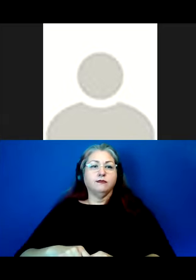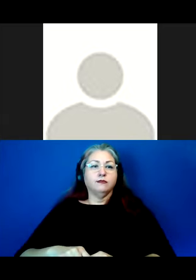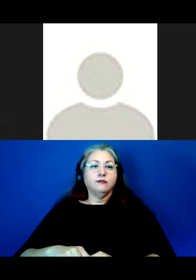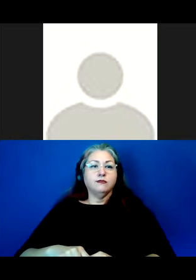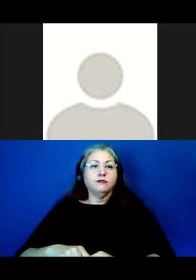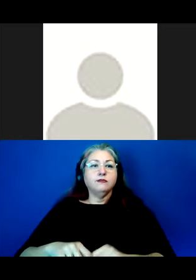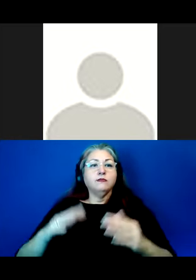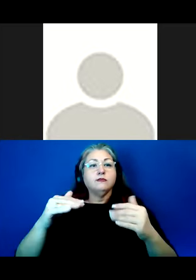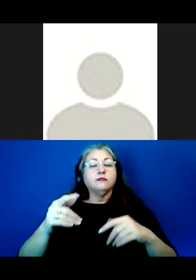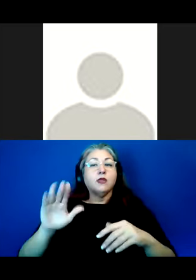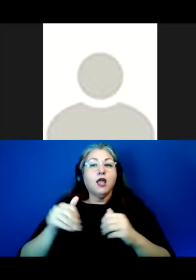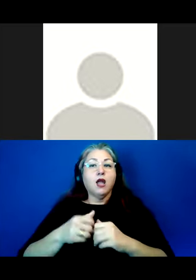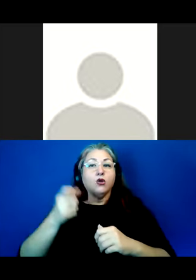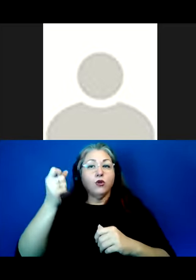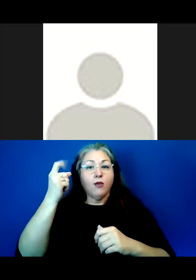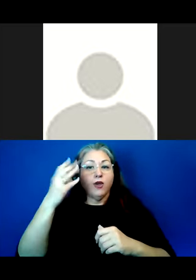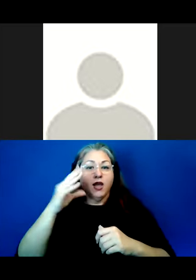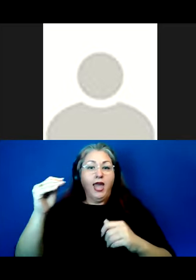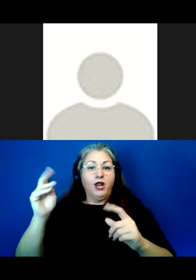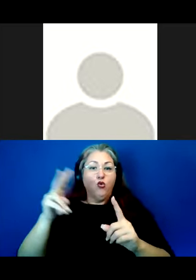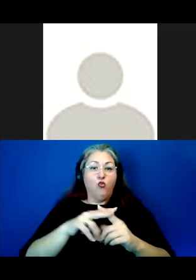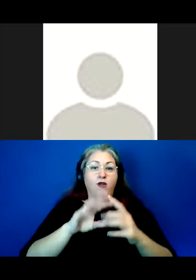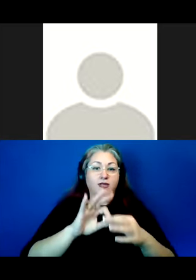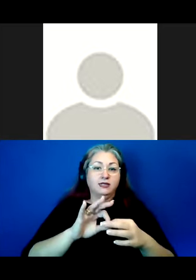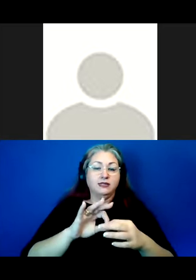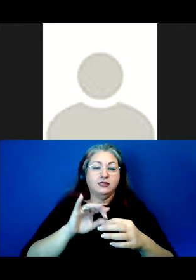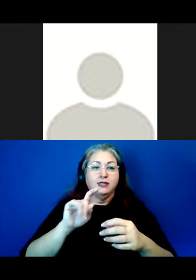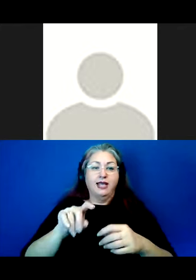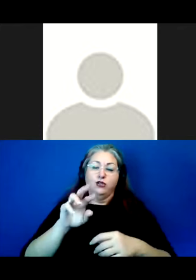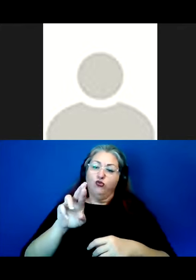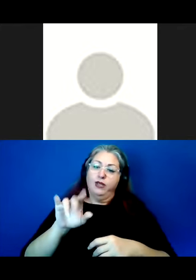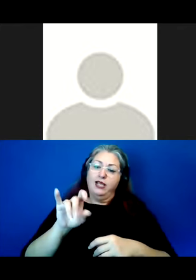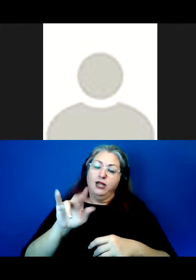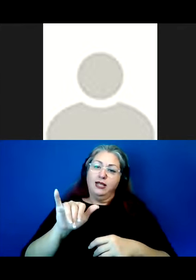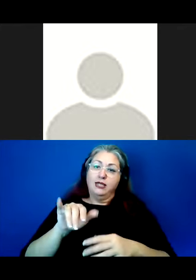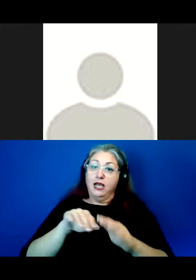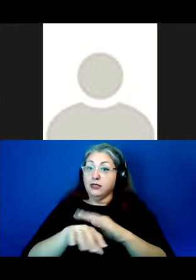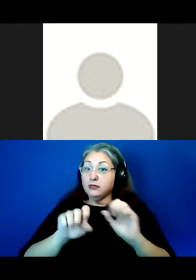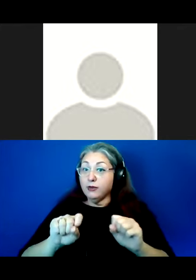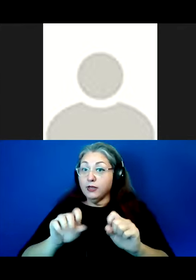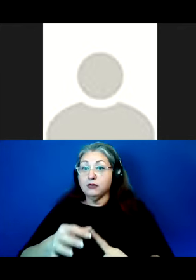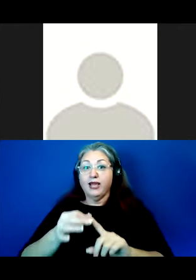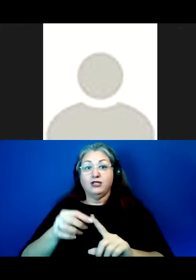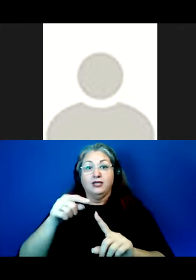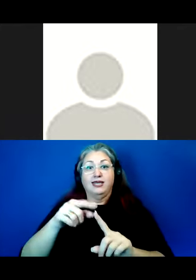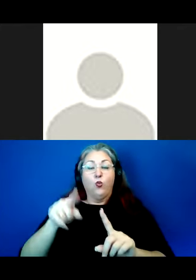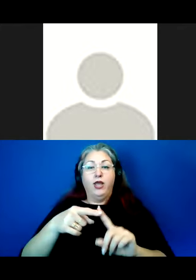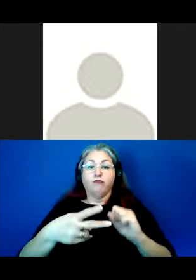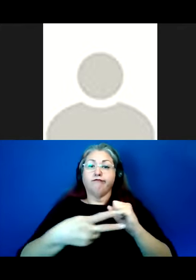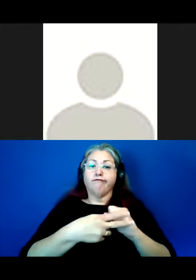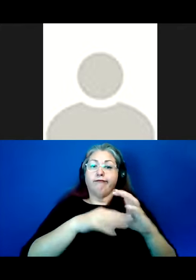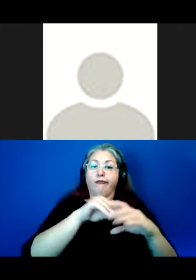Comprehensiveness and relevance. Comprehensiveness to the needs of users part of relationality accessibility, especially of materials and archives,